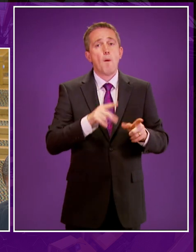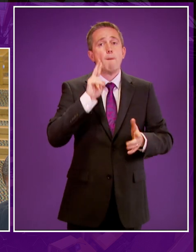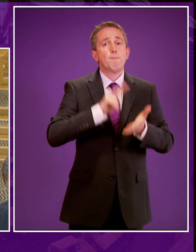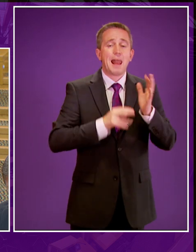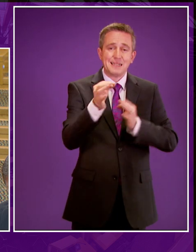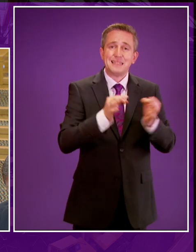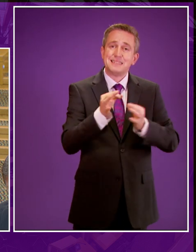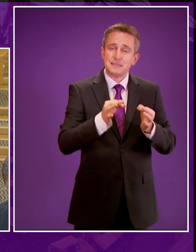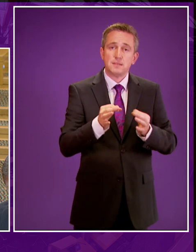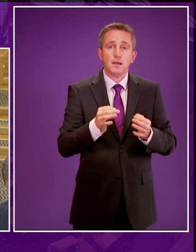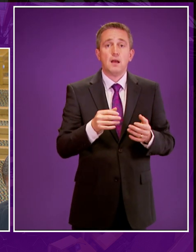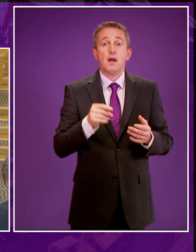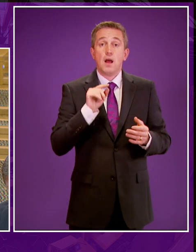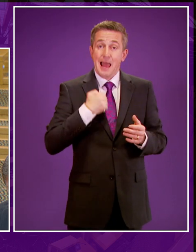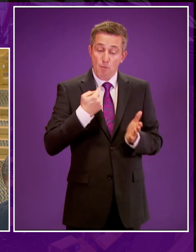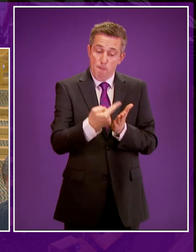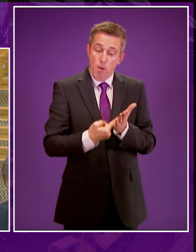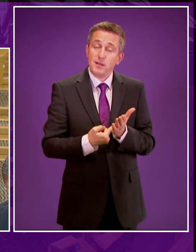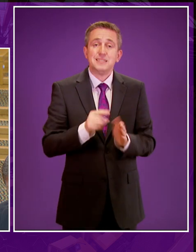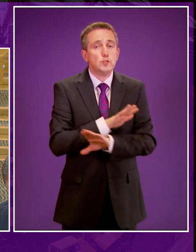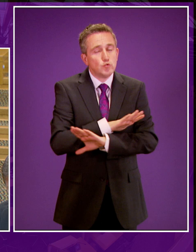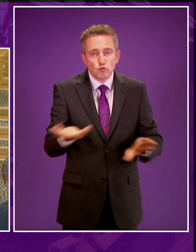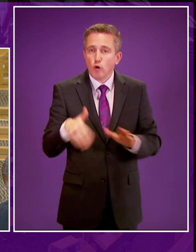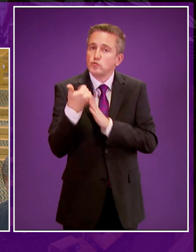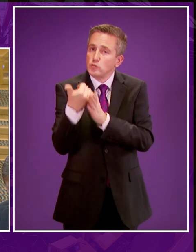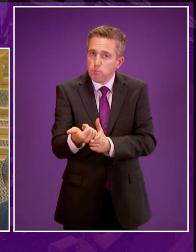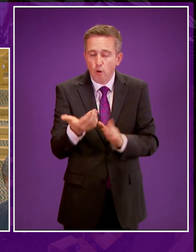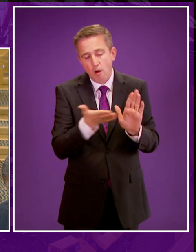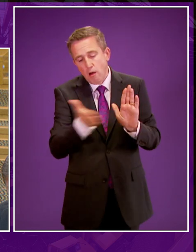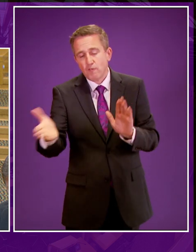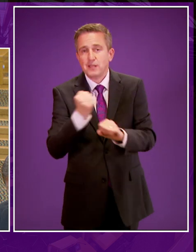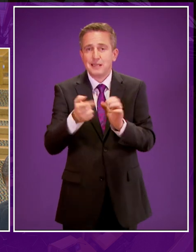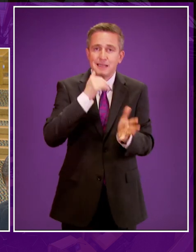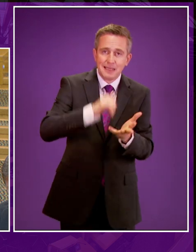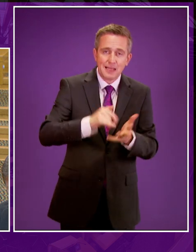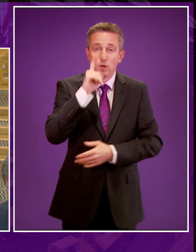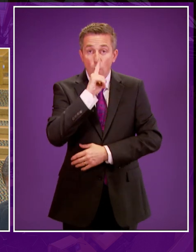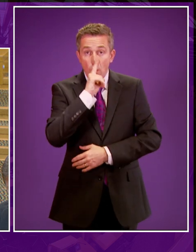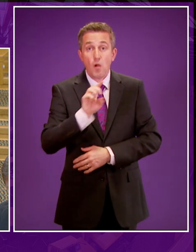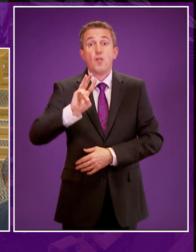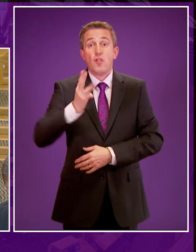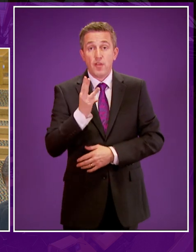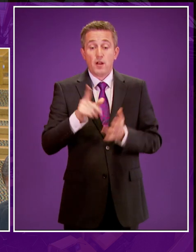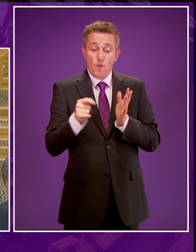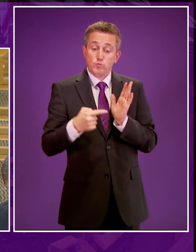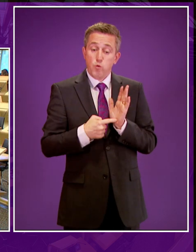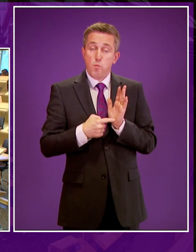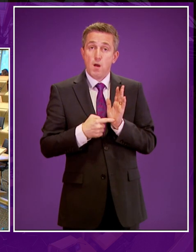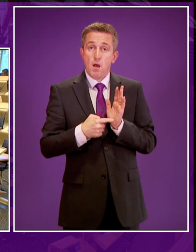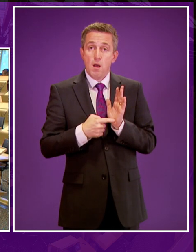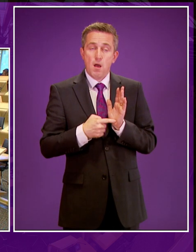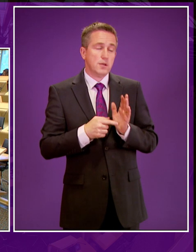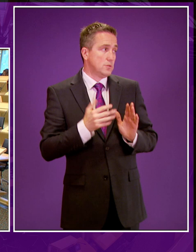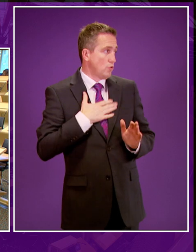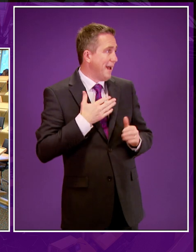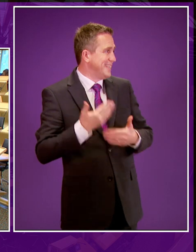Government policy. Policy that does not support unconventional oil and gas extraction in Scotland. On the 3rd of October, I really must make some progress, but I will